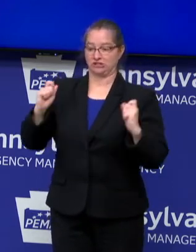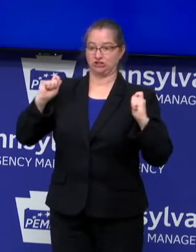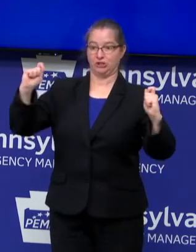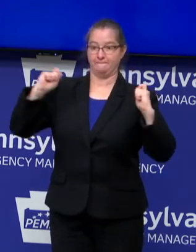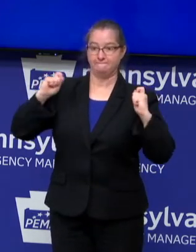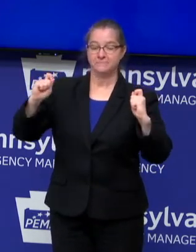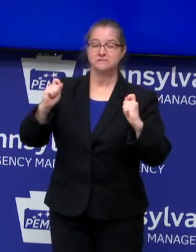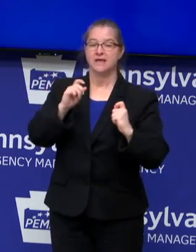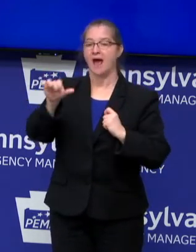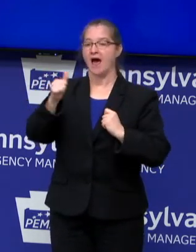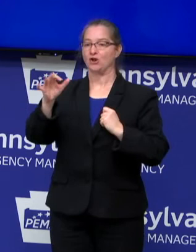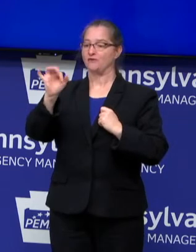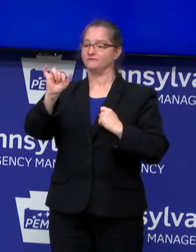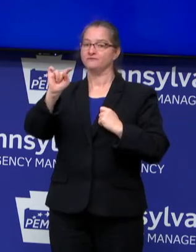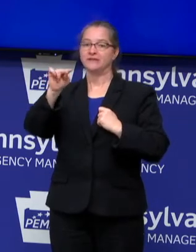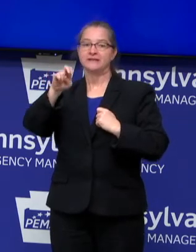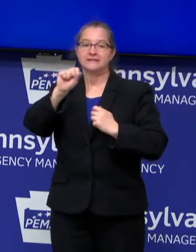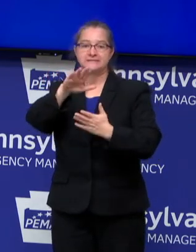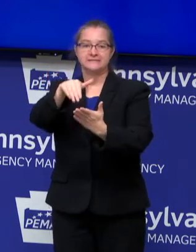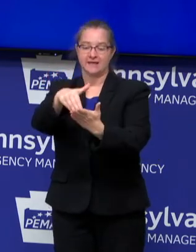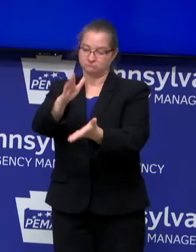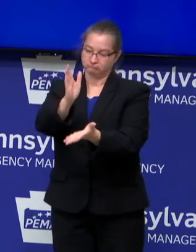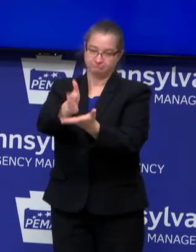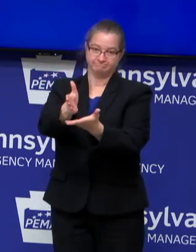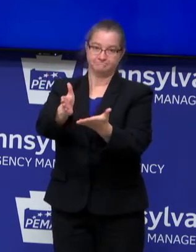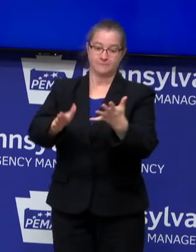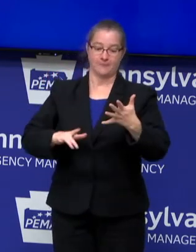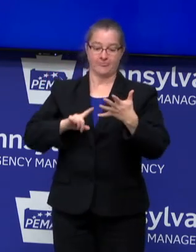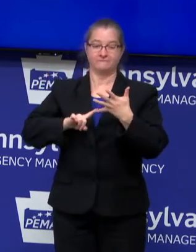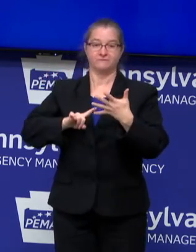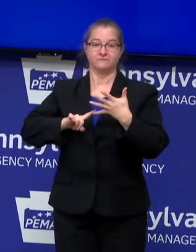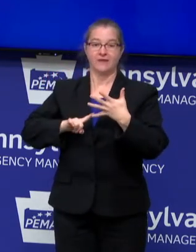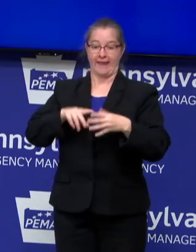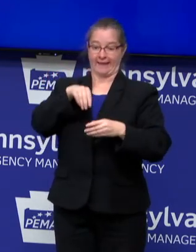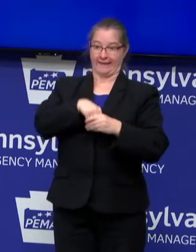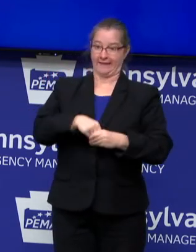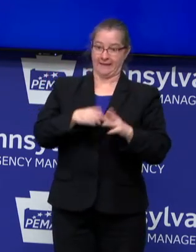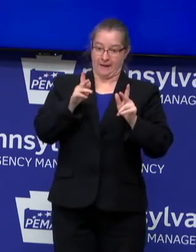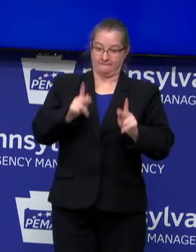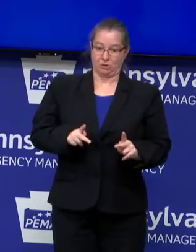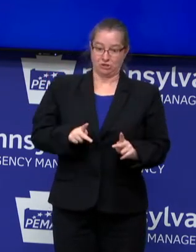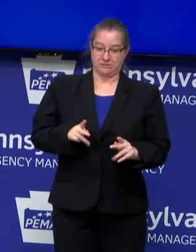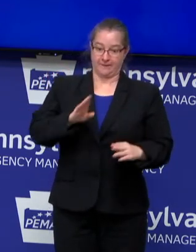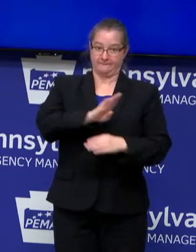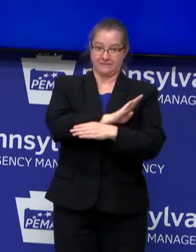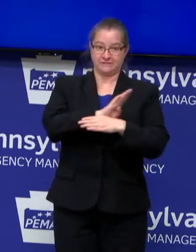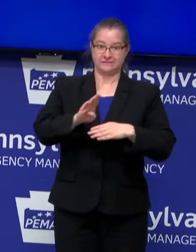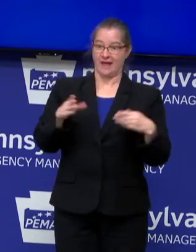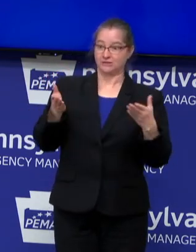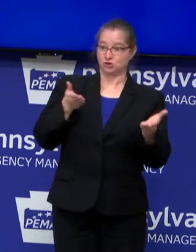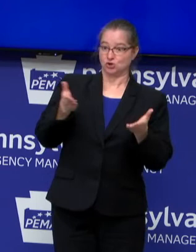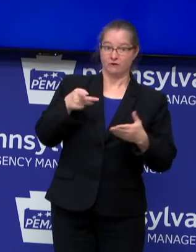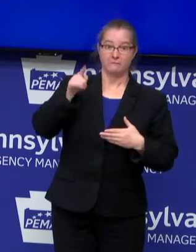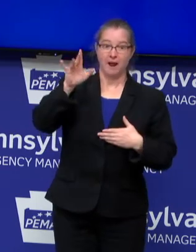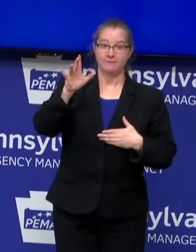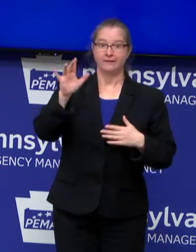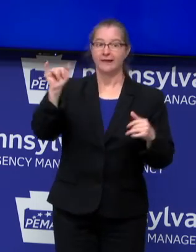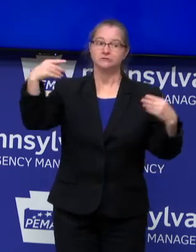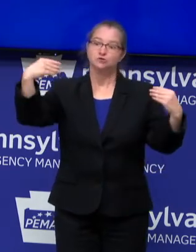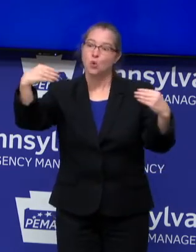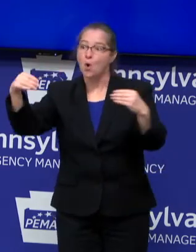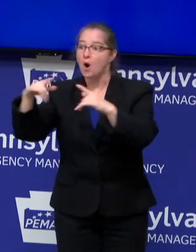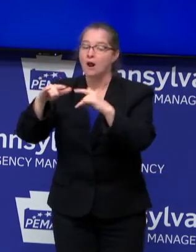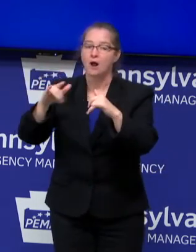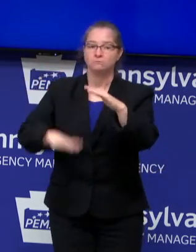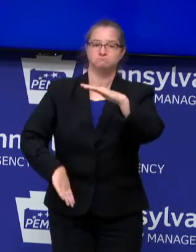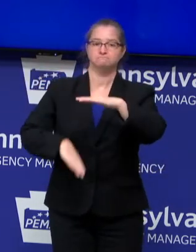and other fitness facilities. Fifth, in-person businesses that serve the public, like retail, may only operate at up